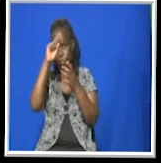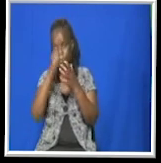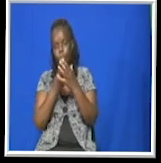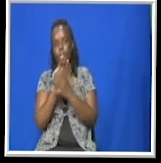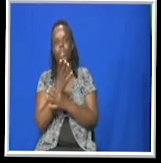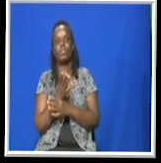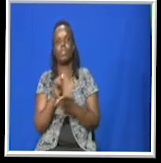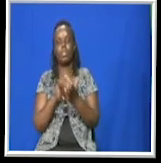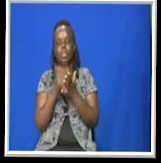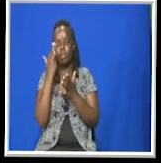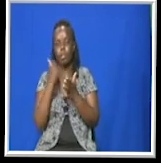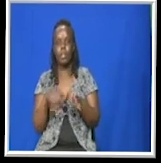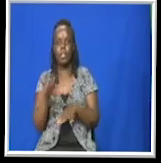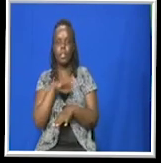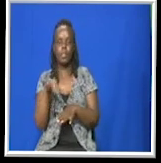that's why it is a